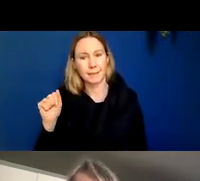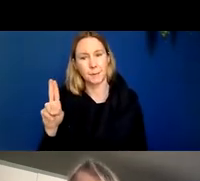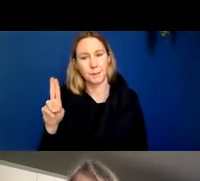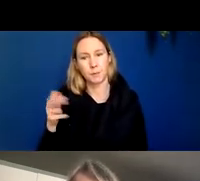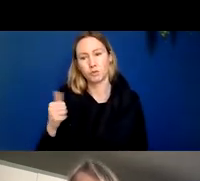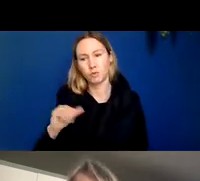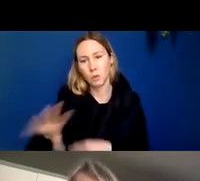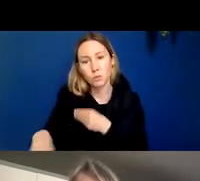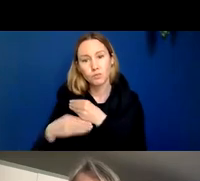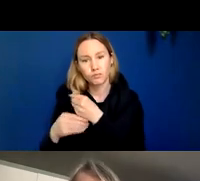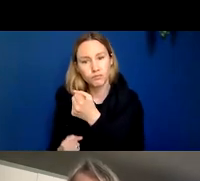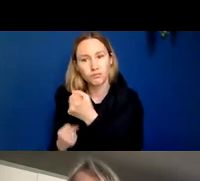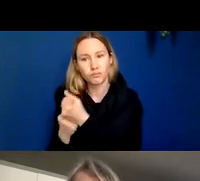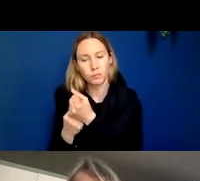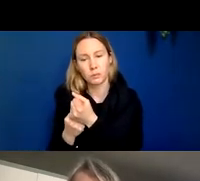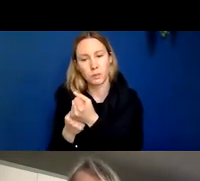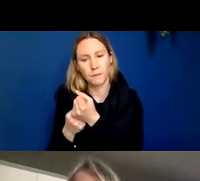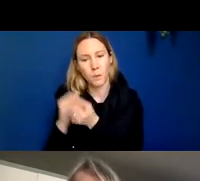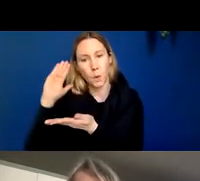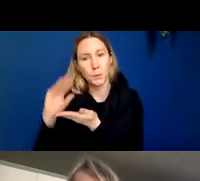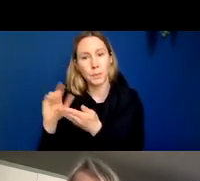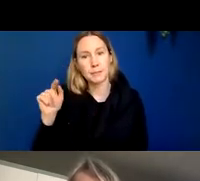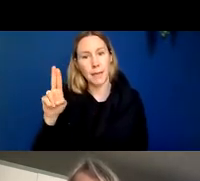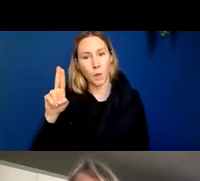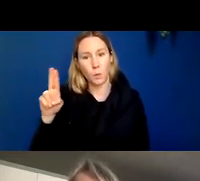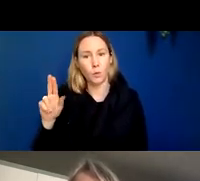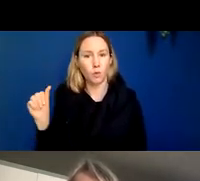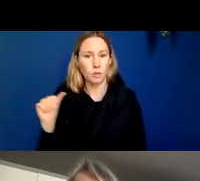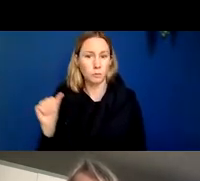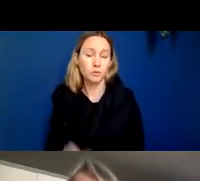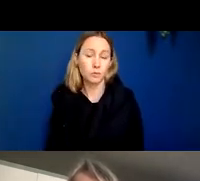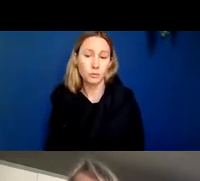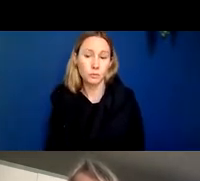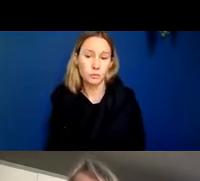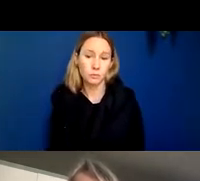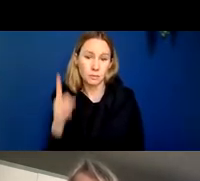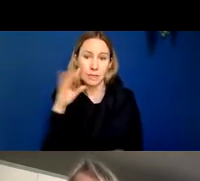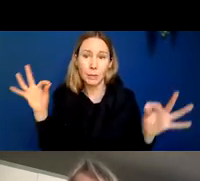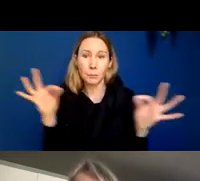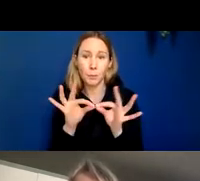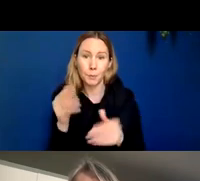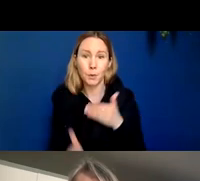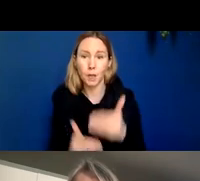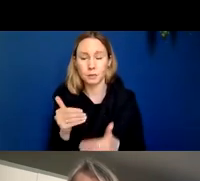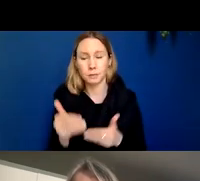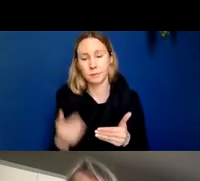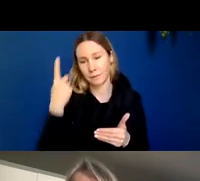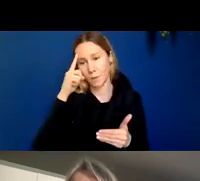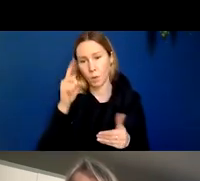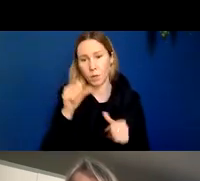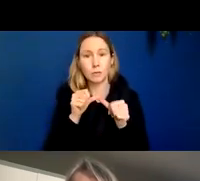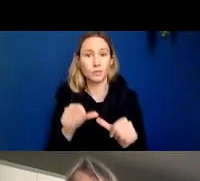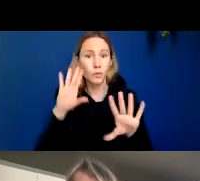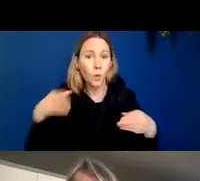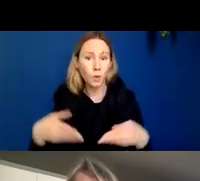Alzheimer's tau and I think that's a really important pathogenic process to continue focus